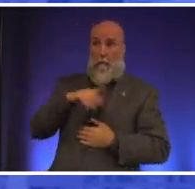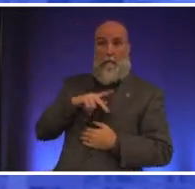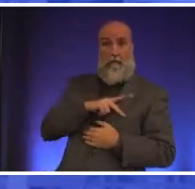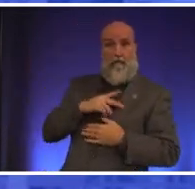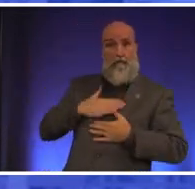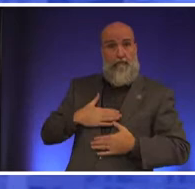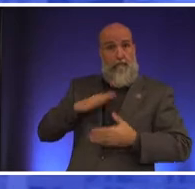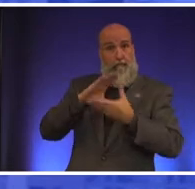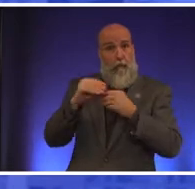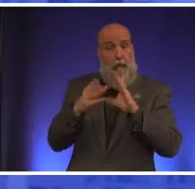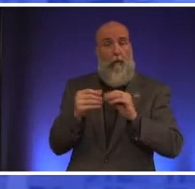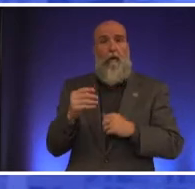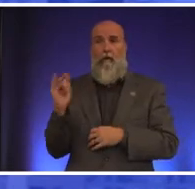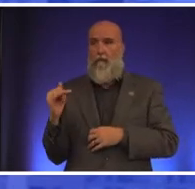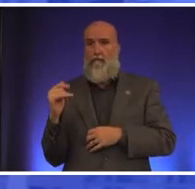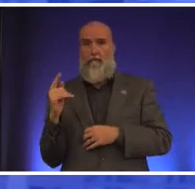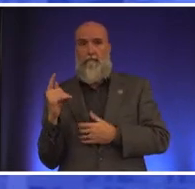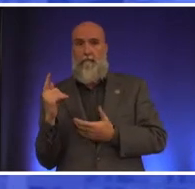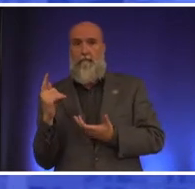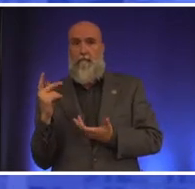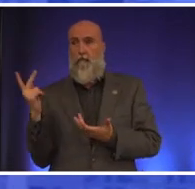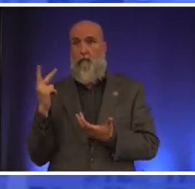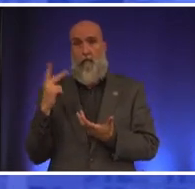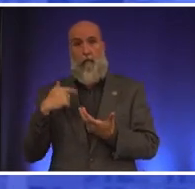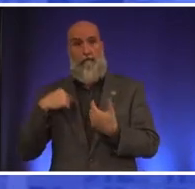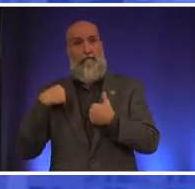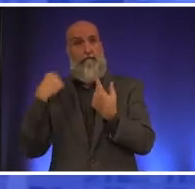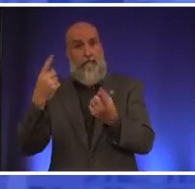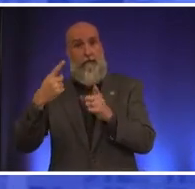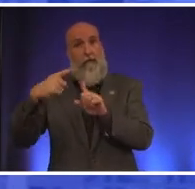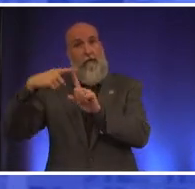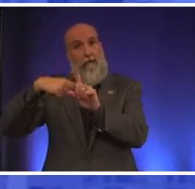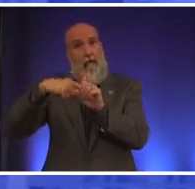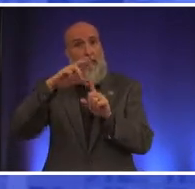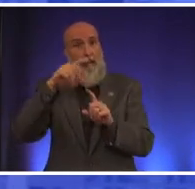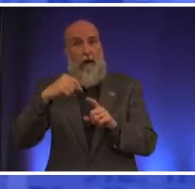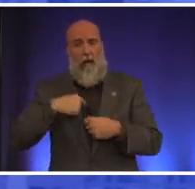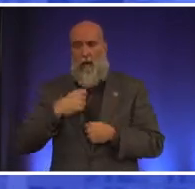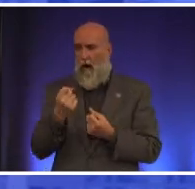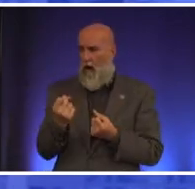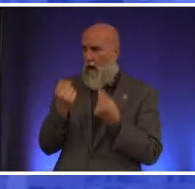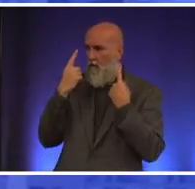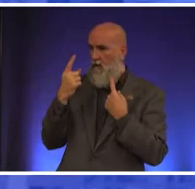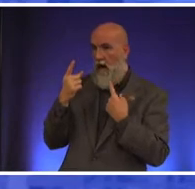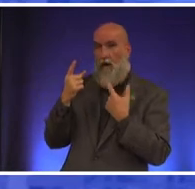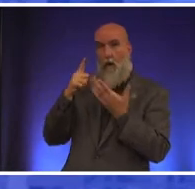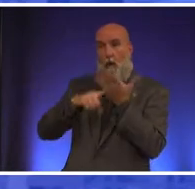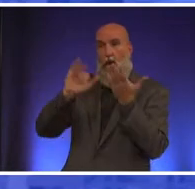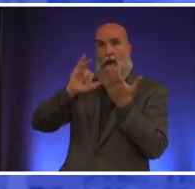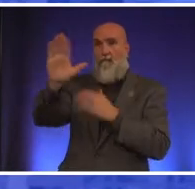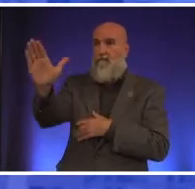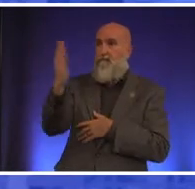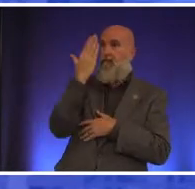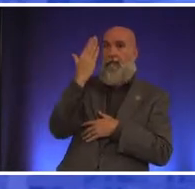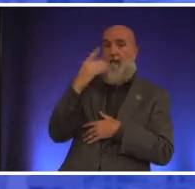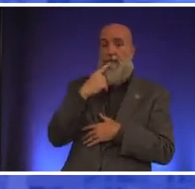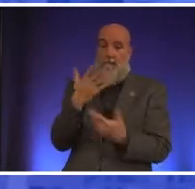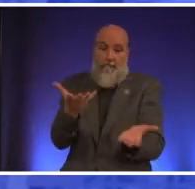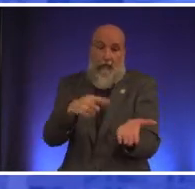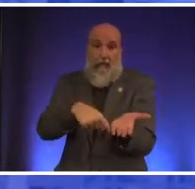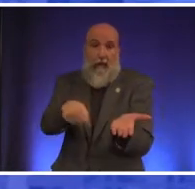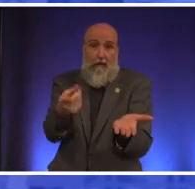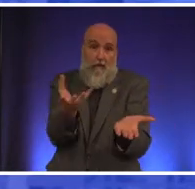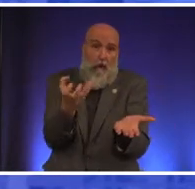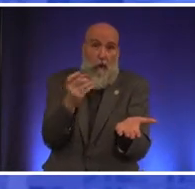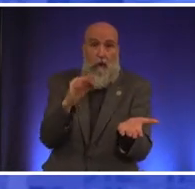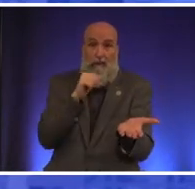my wife and i um have been renters and we understand what it's like to get that note from the property management company that take it or leave it three